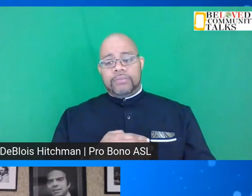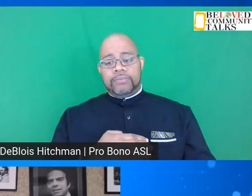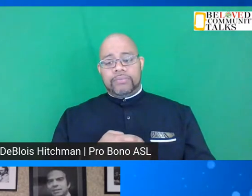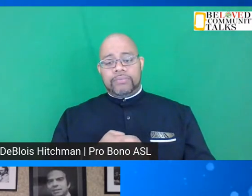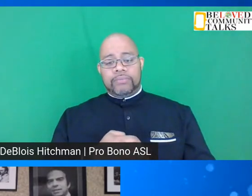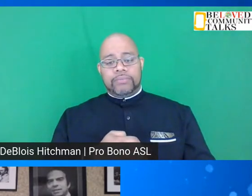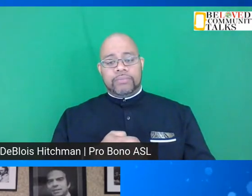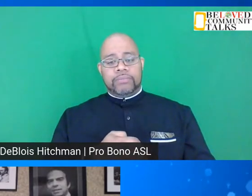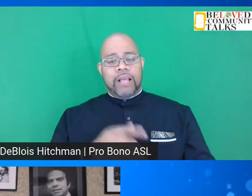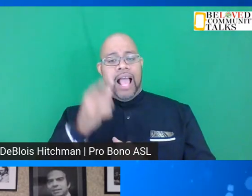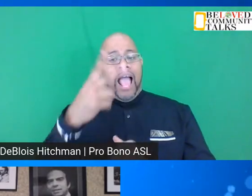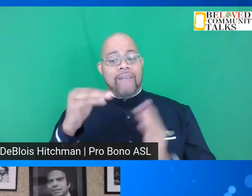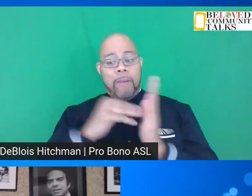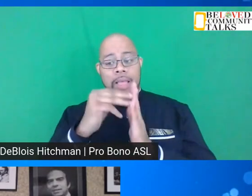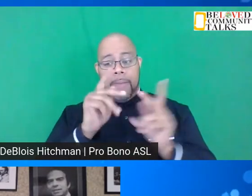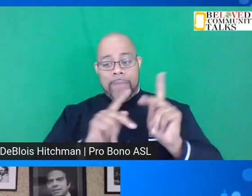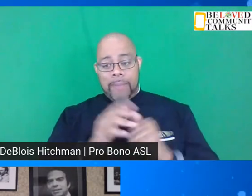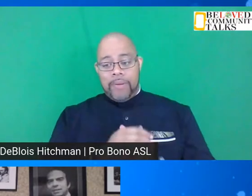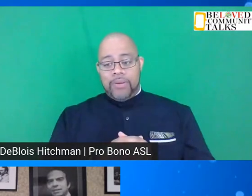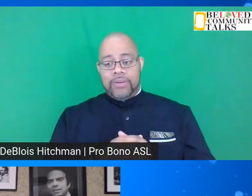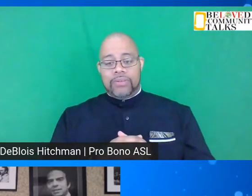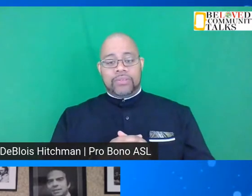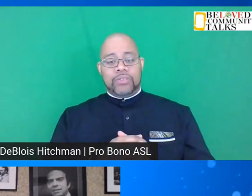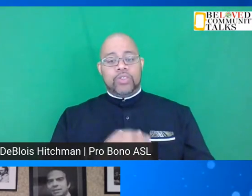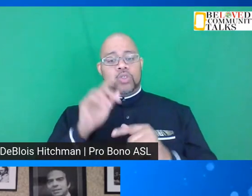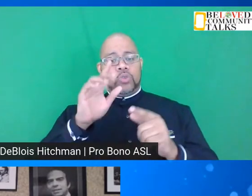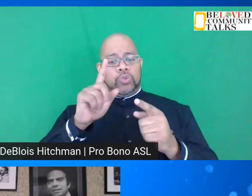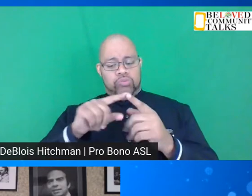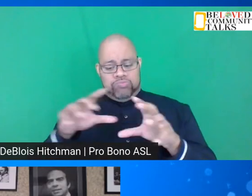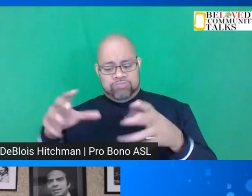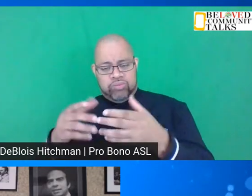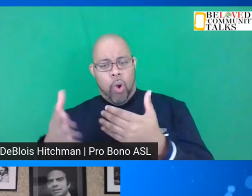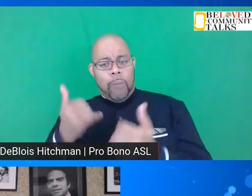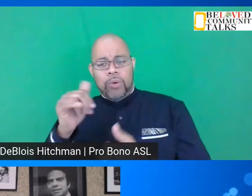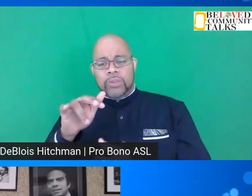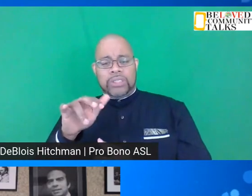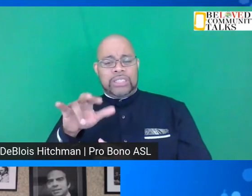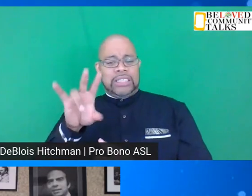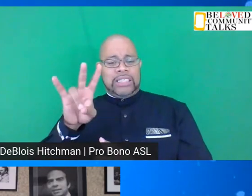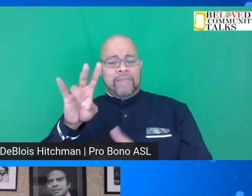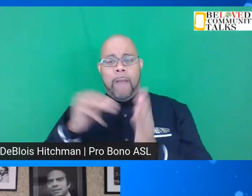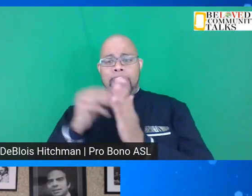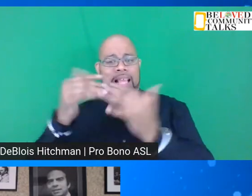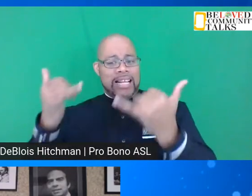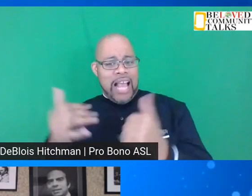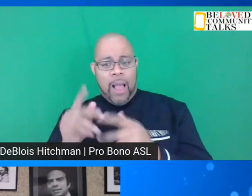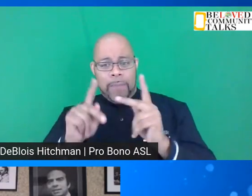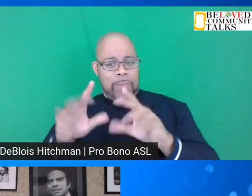half a million people to a metropolis of almost seven million now